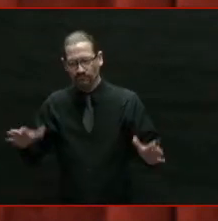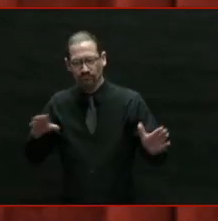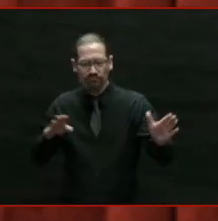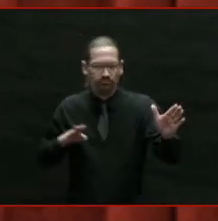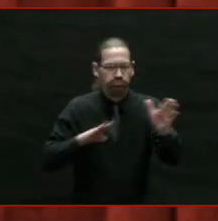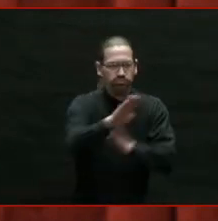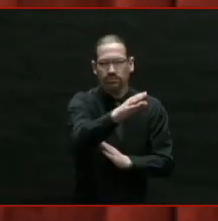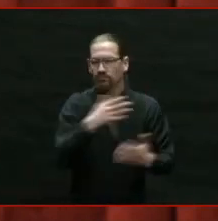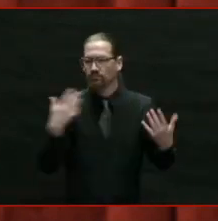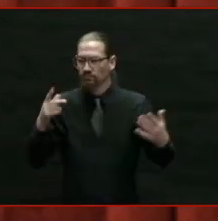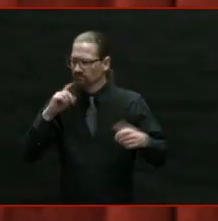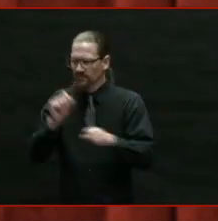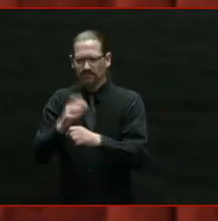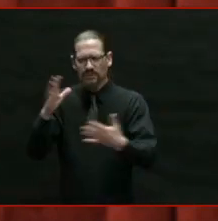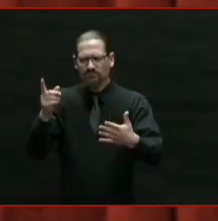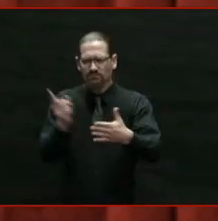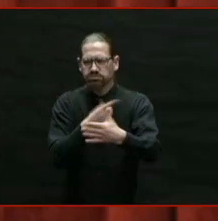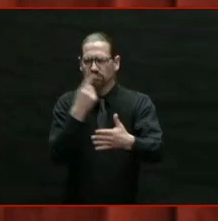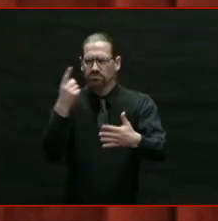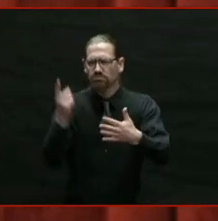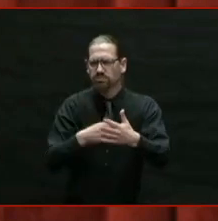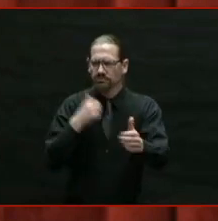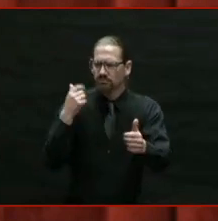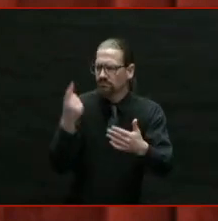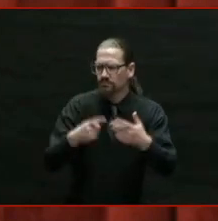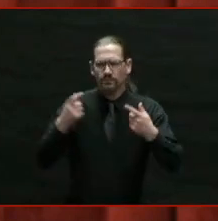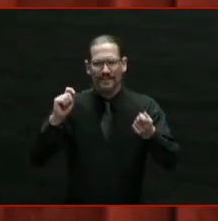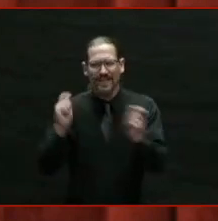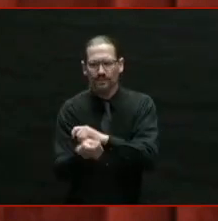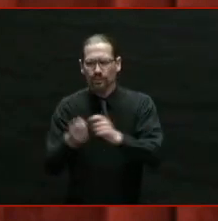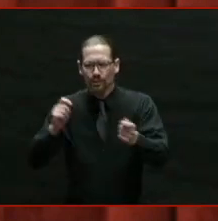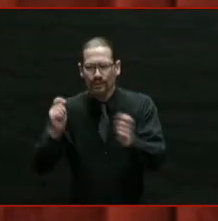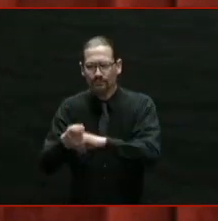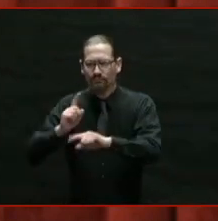Rhode Islanders stepping up to become part of the solution.